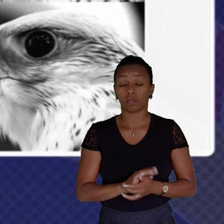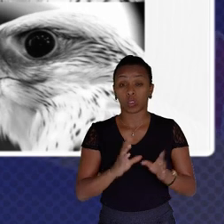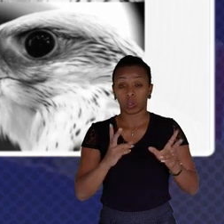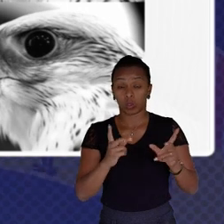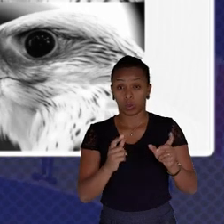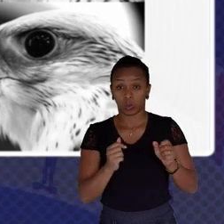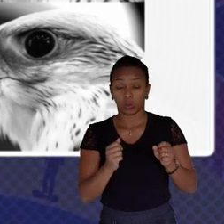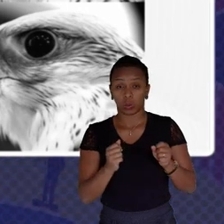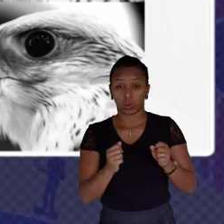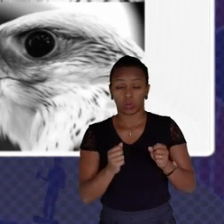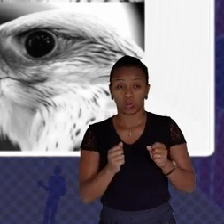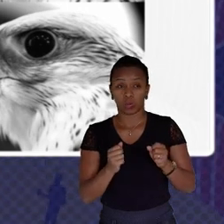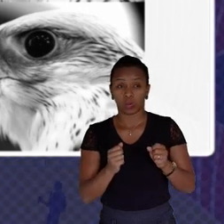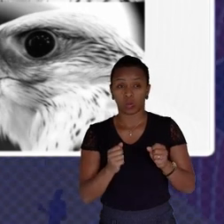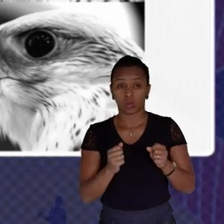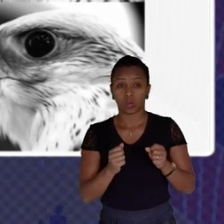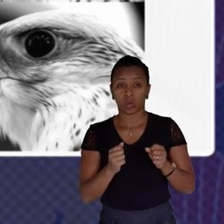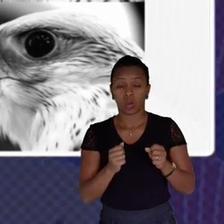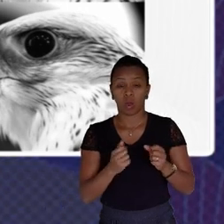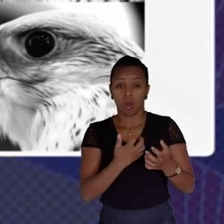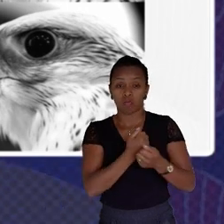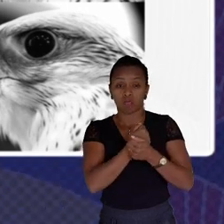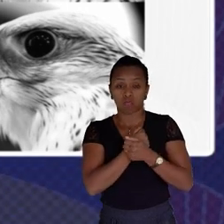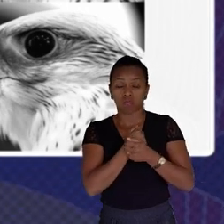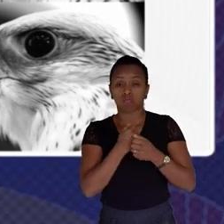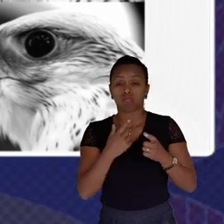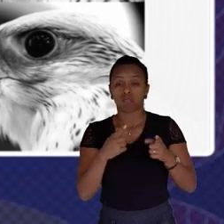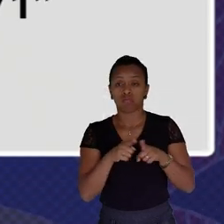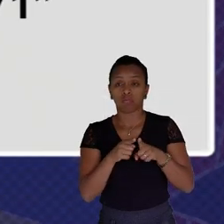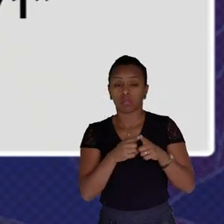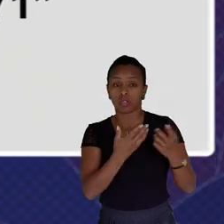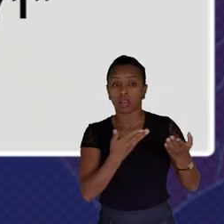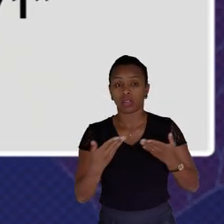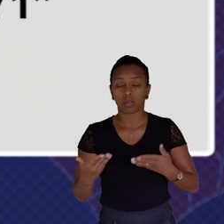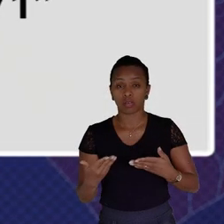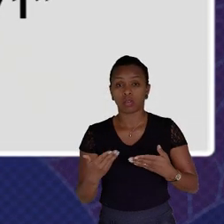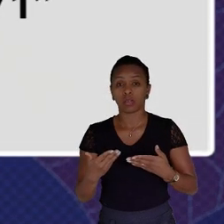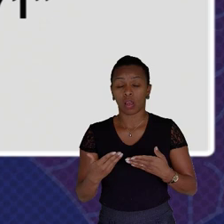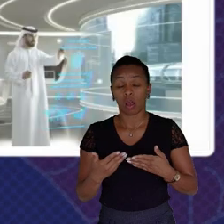So our aim is to be the world's leading nation by 2071